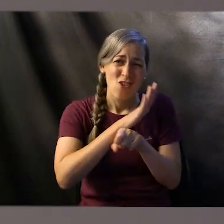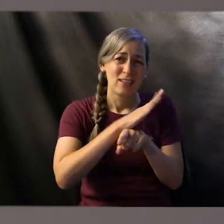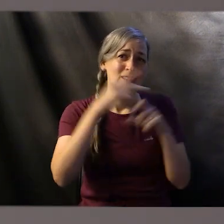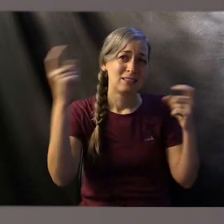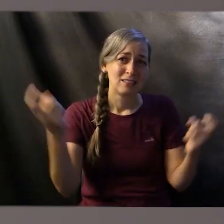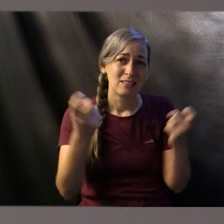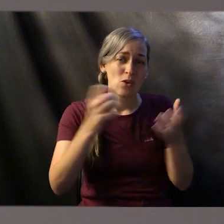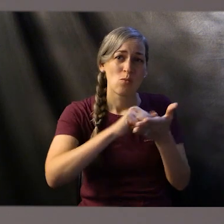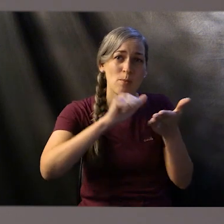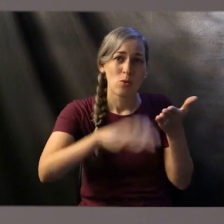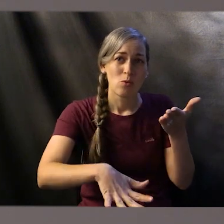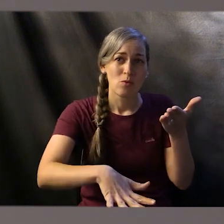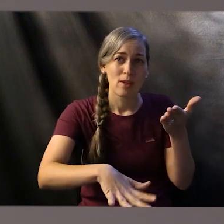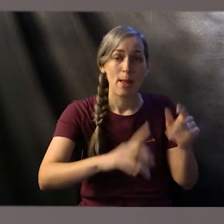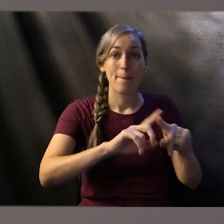priesthood,